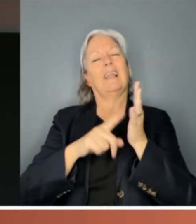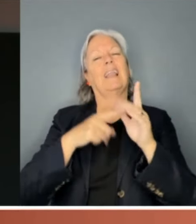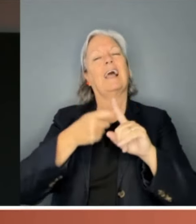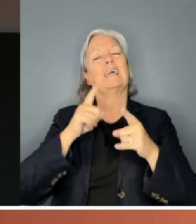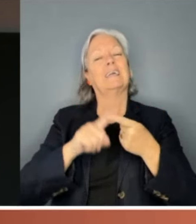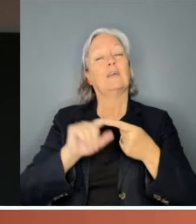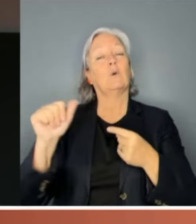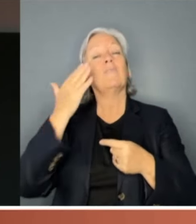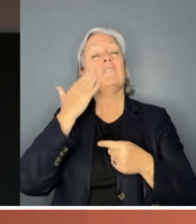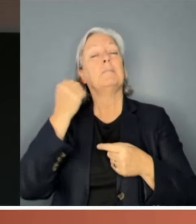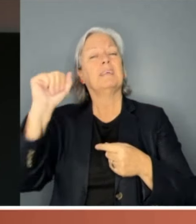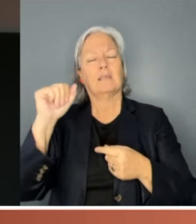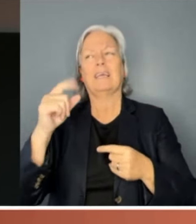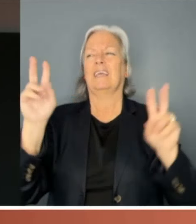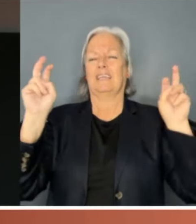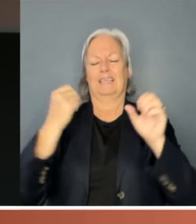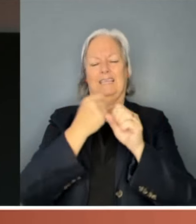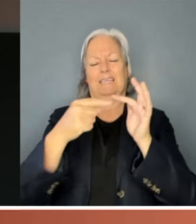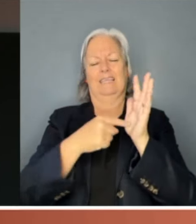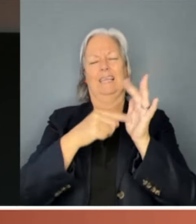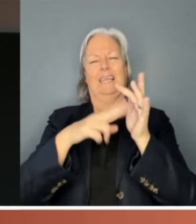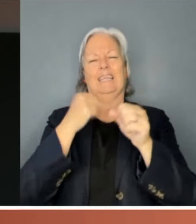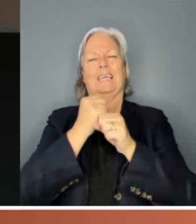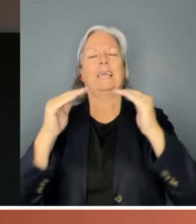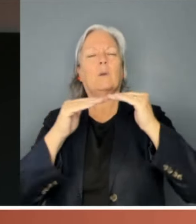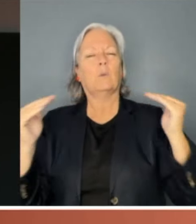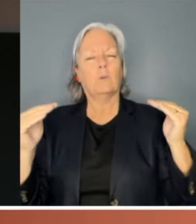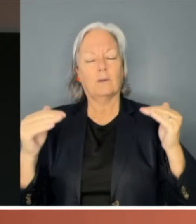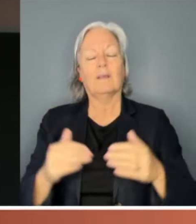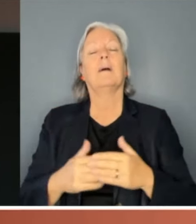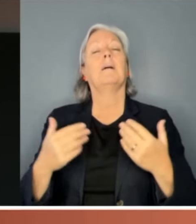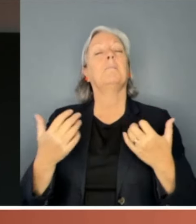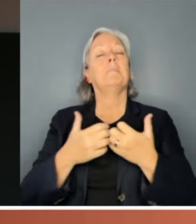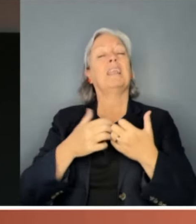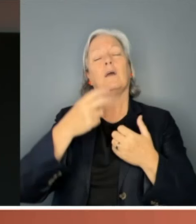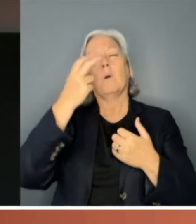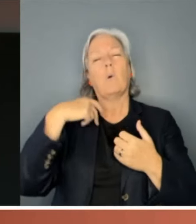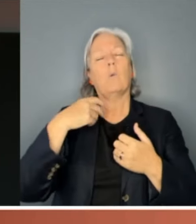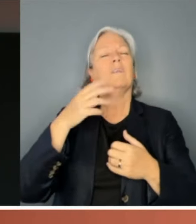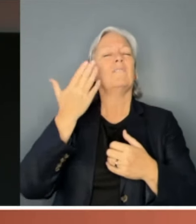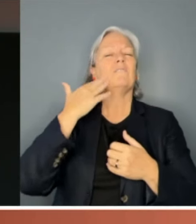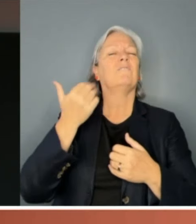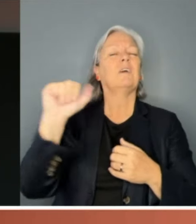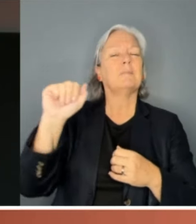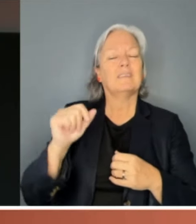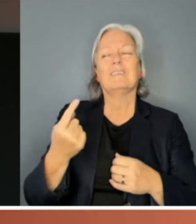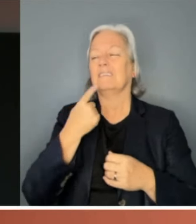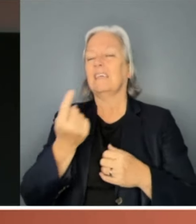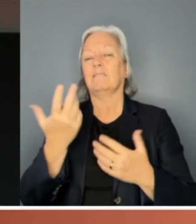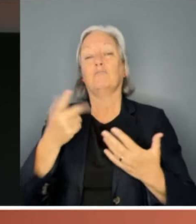equal, early feminist organisations believed in the distinctiveness of being women.